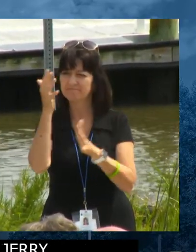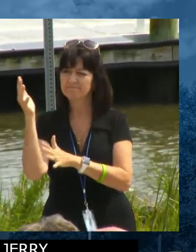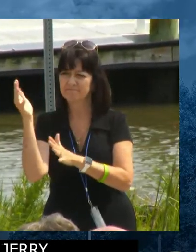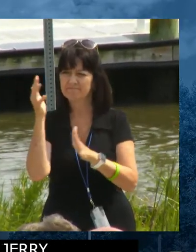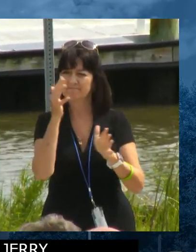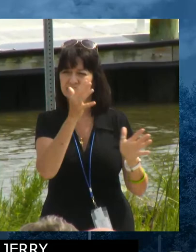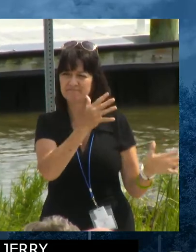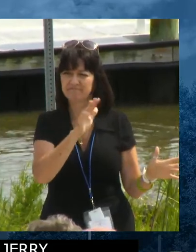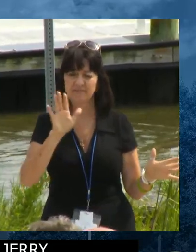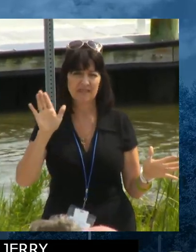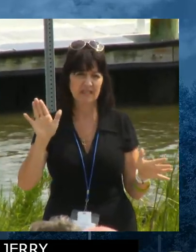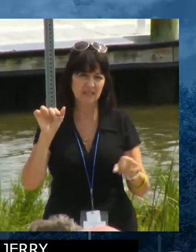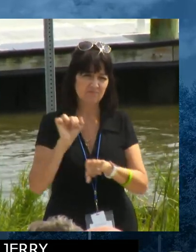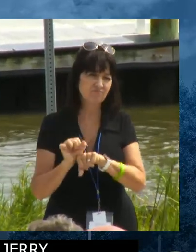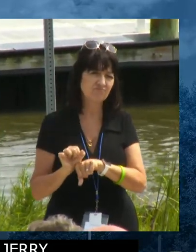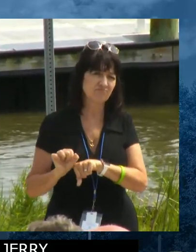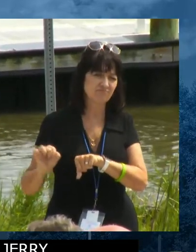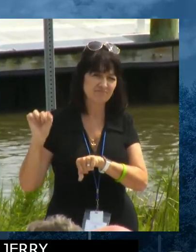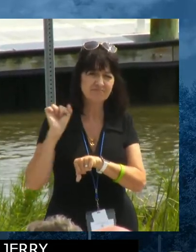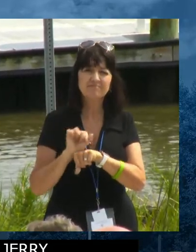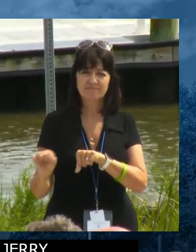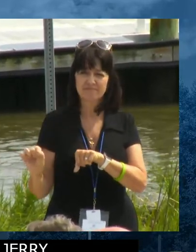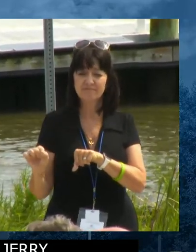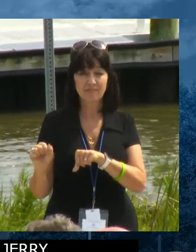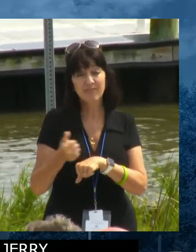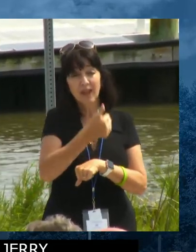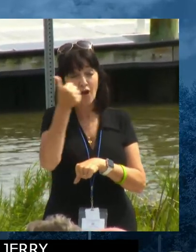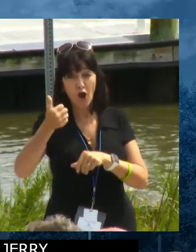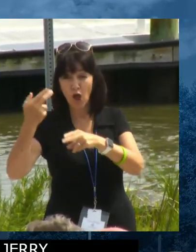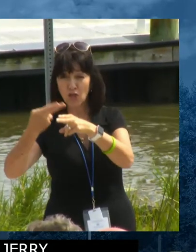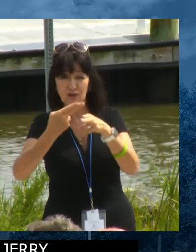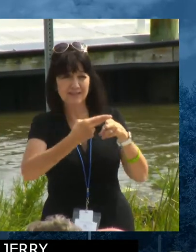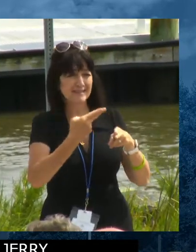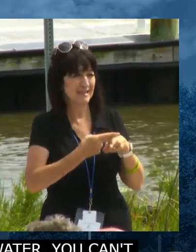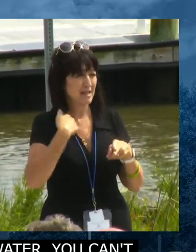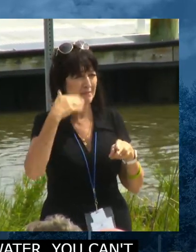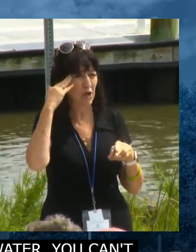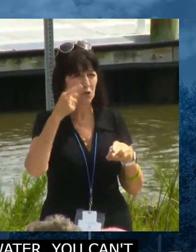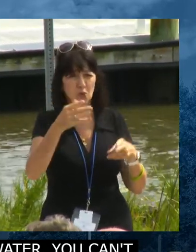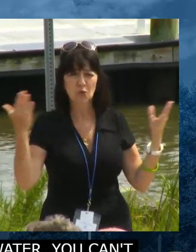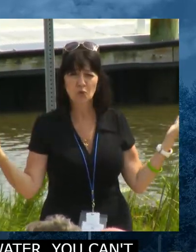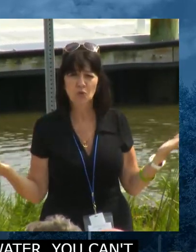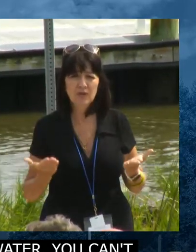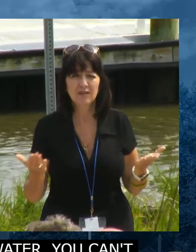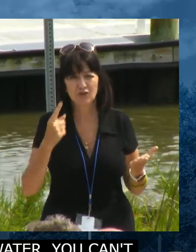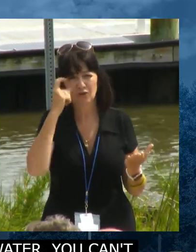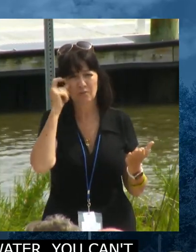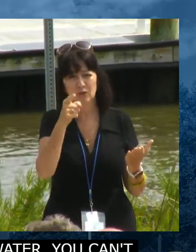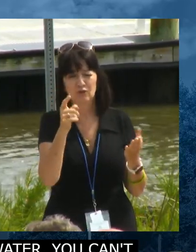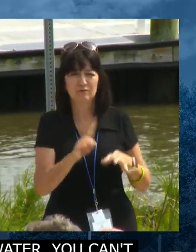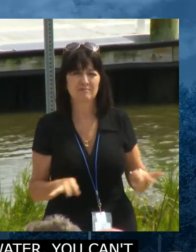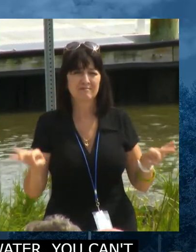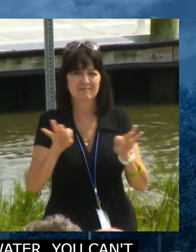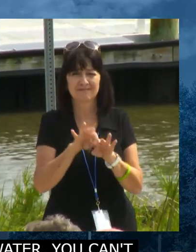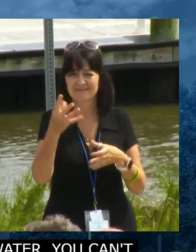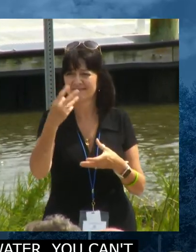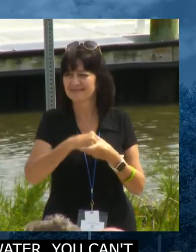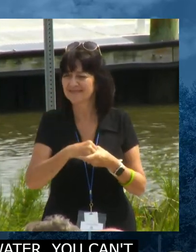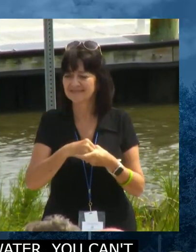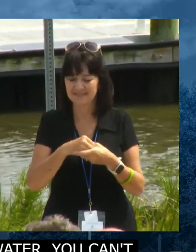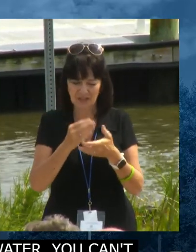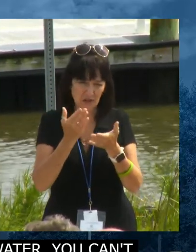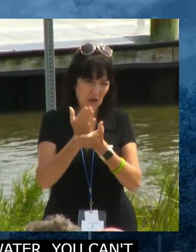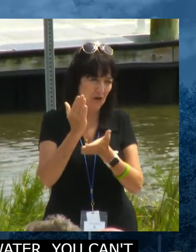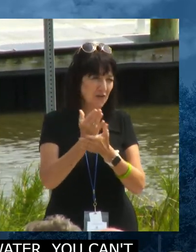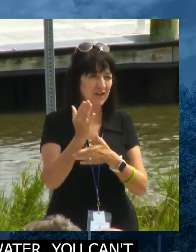tremendous work and everybody else that I may not have mentioned you're here because you have been critical. All right. Uh, I, I